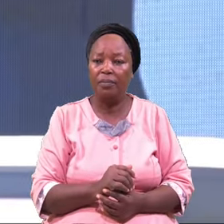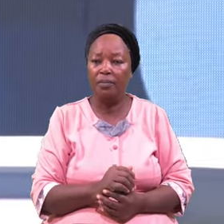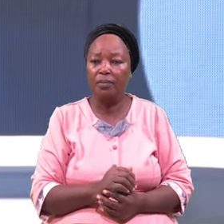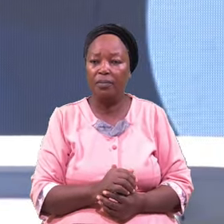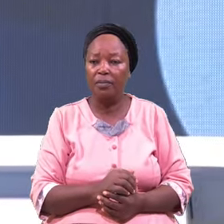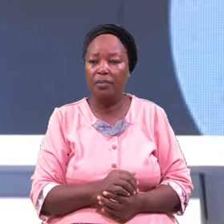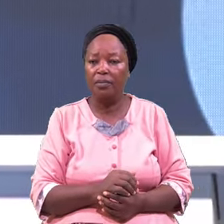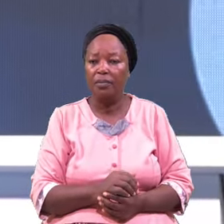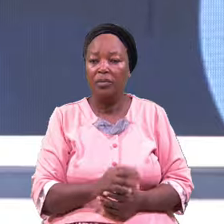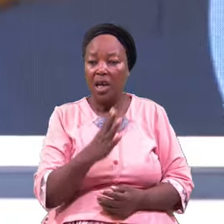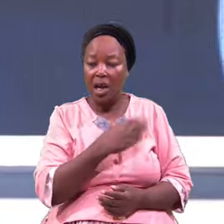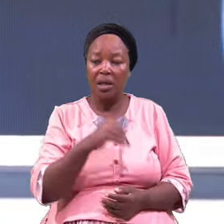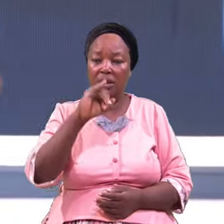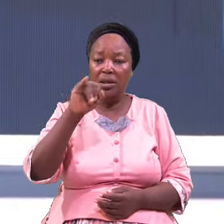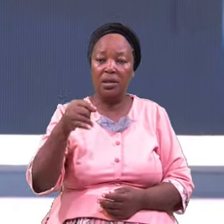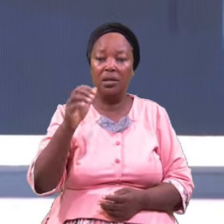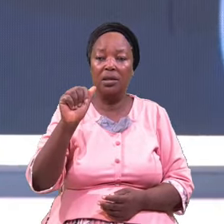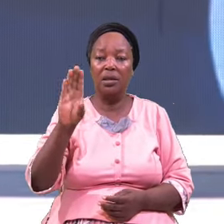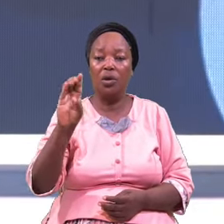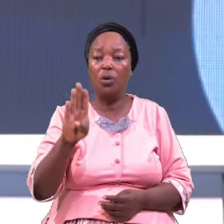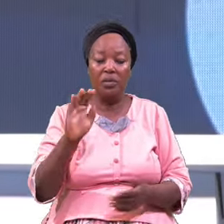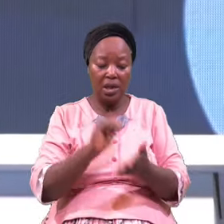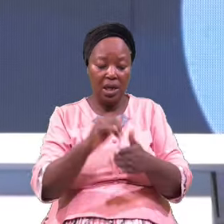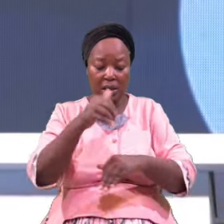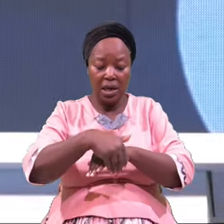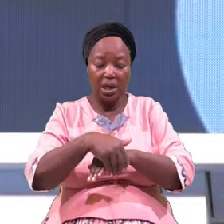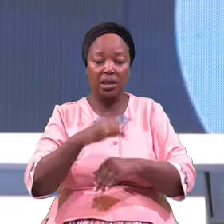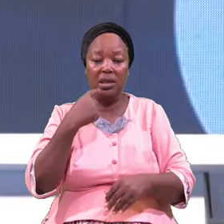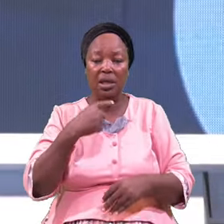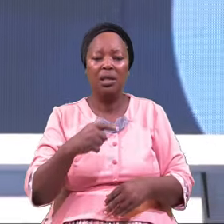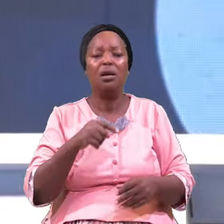And Jacob That Night Said Enough Is Enough